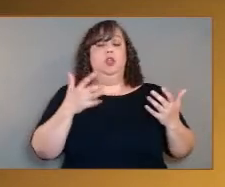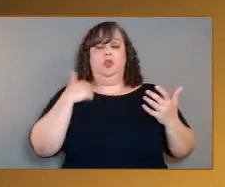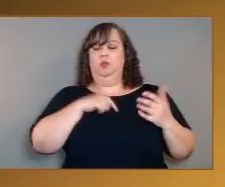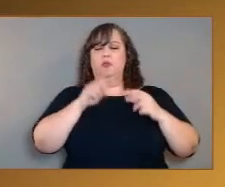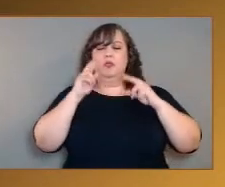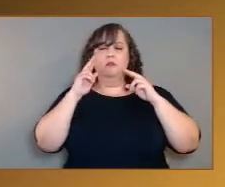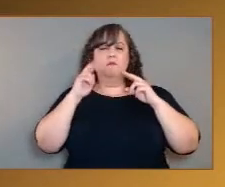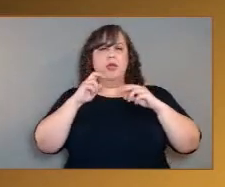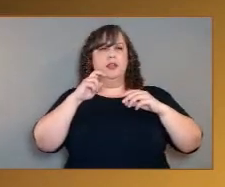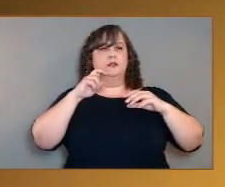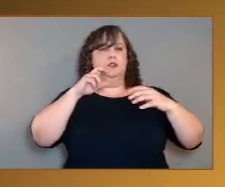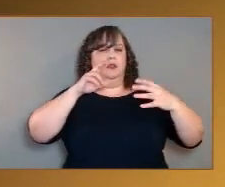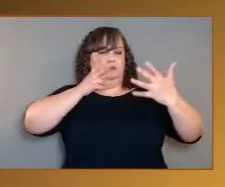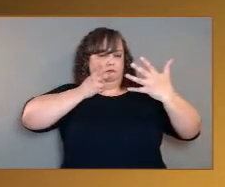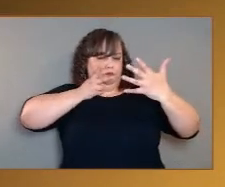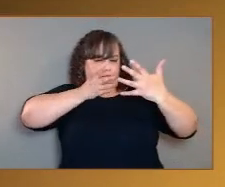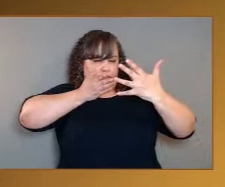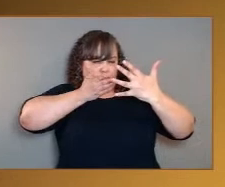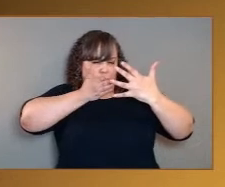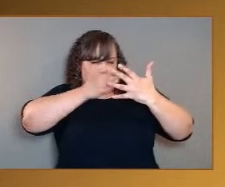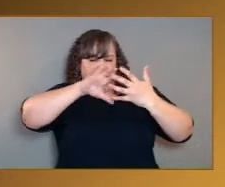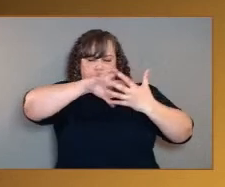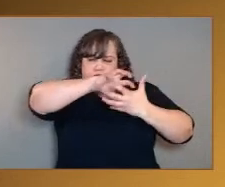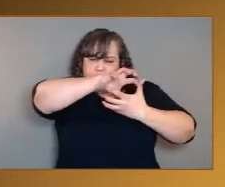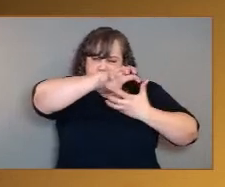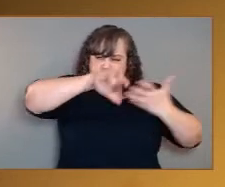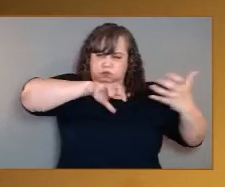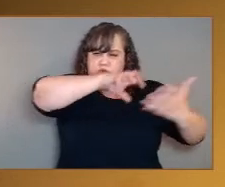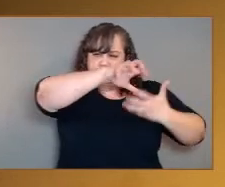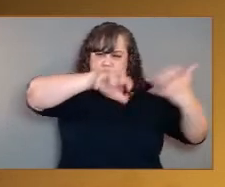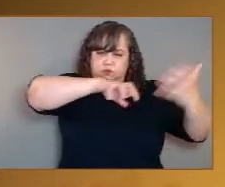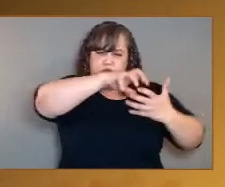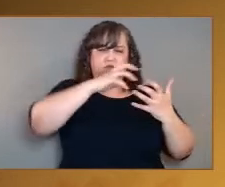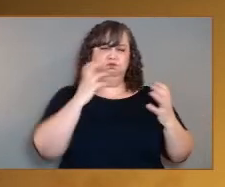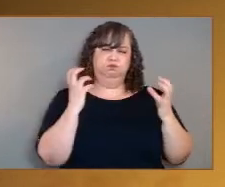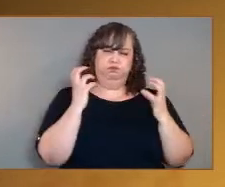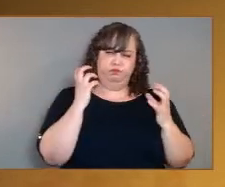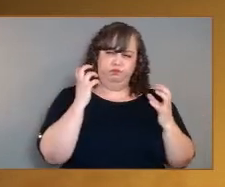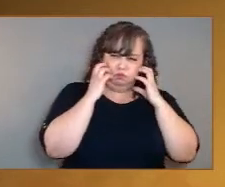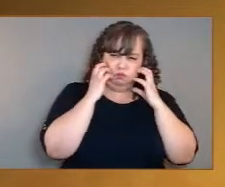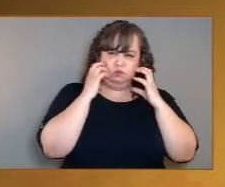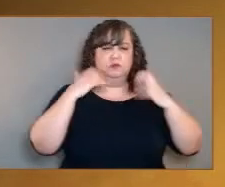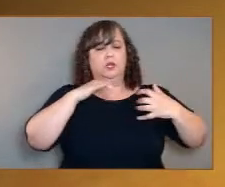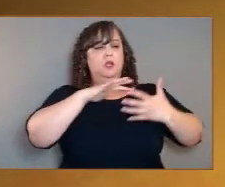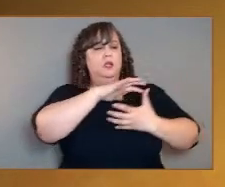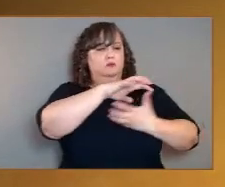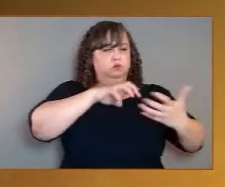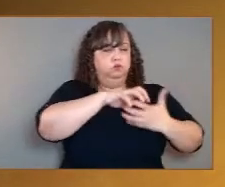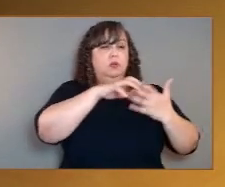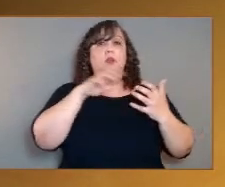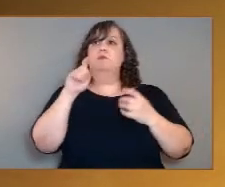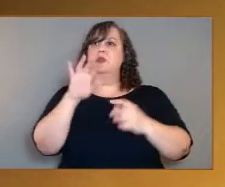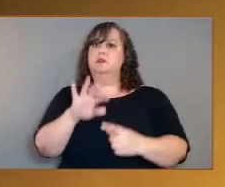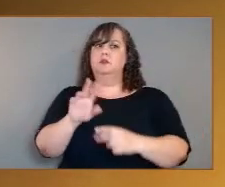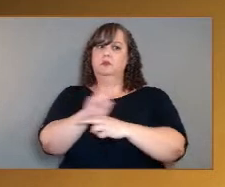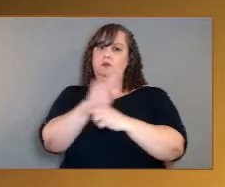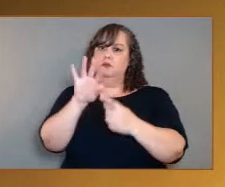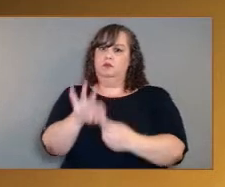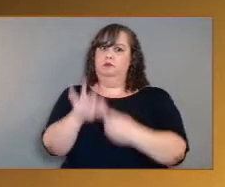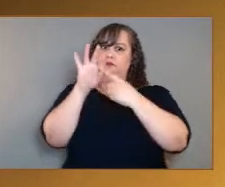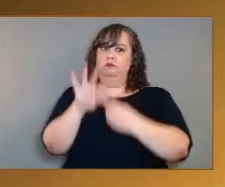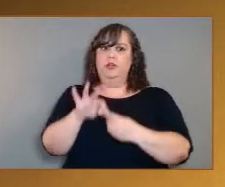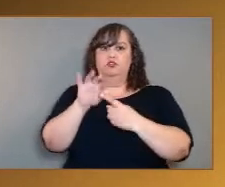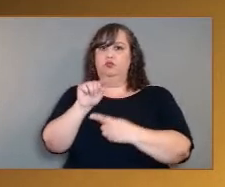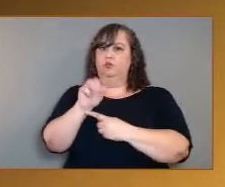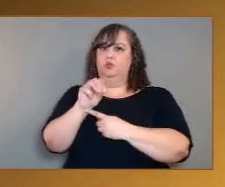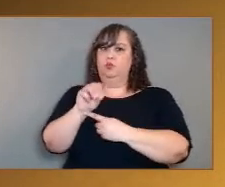dense clouds. You've been seeing these images of Venus' cloud cover. We have to use special tools to peer through those